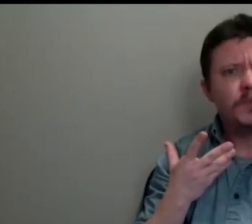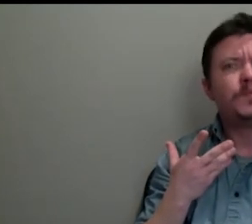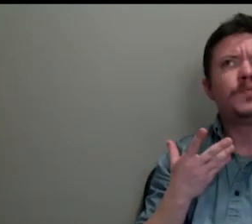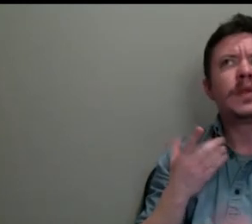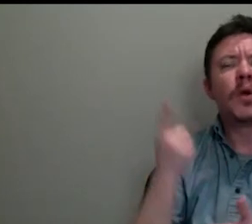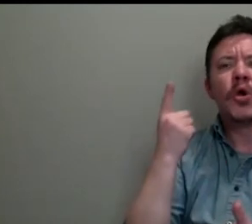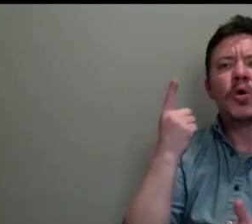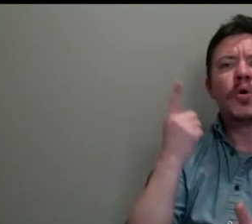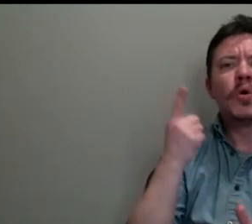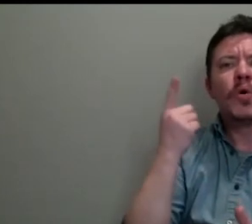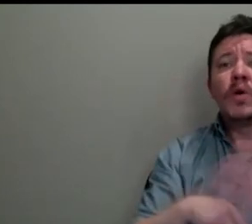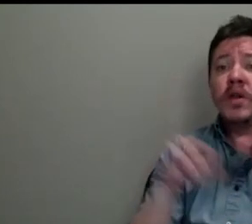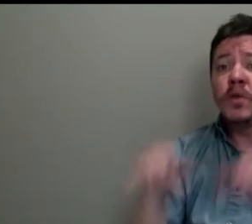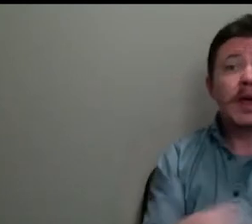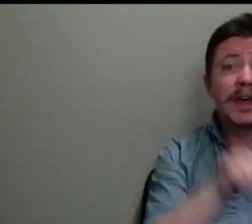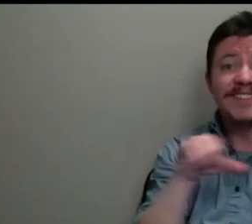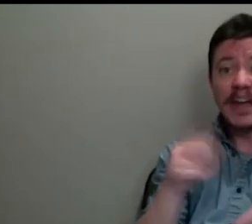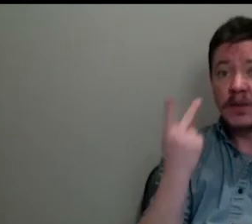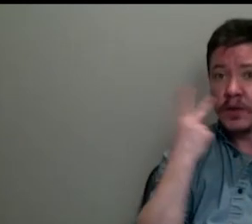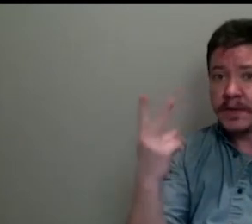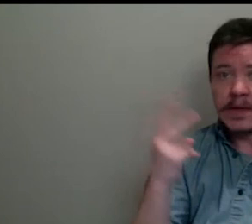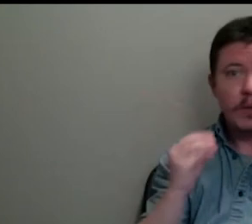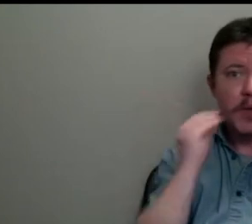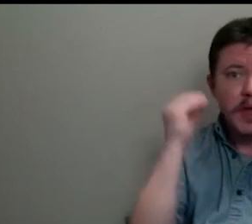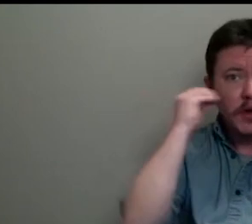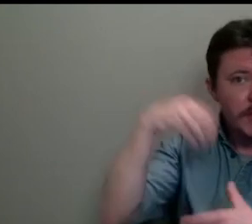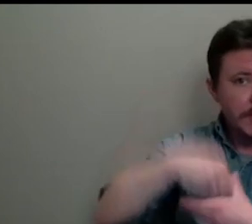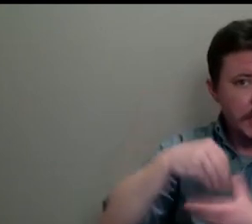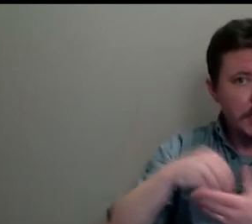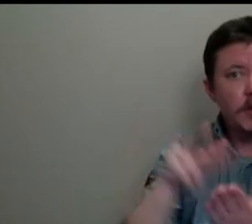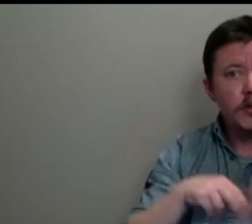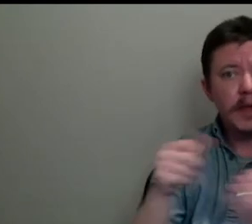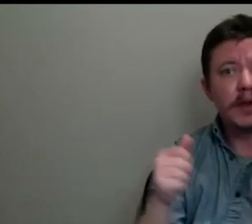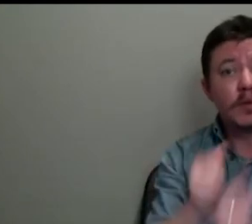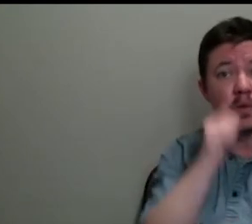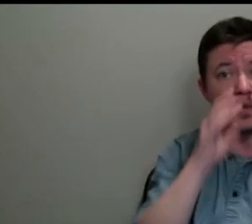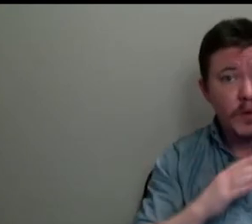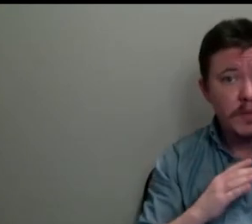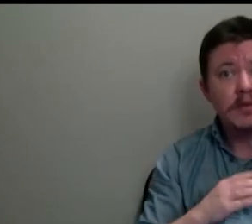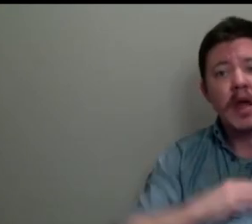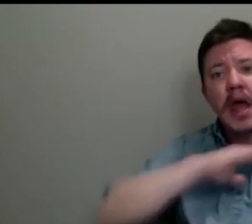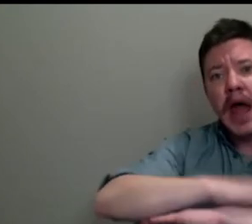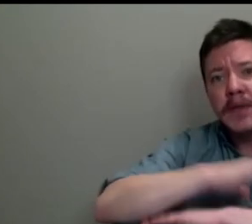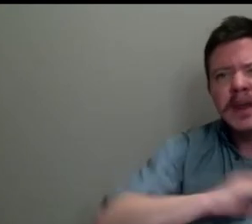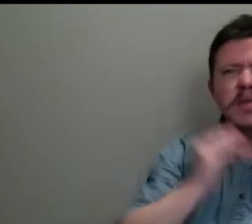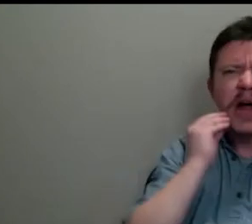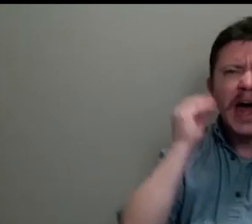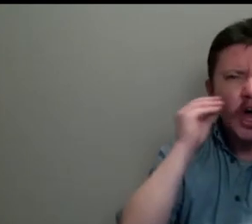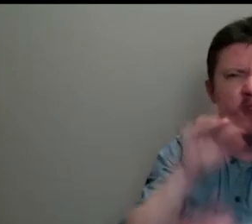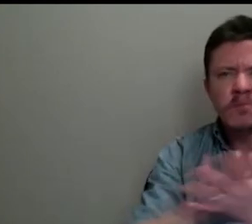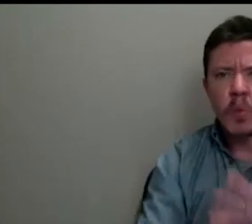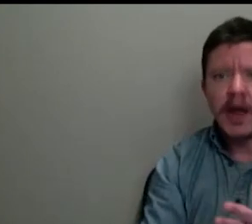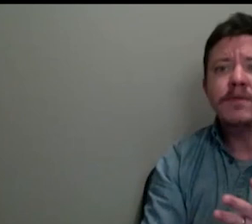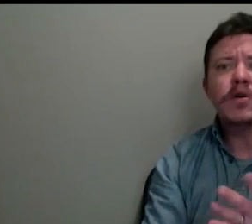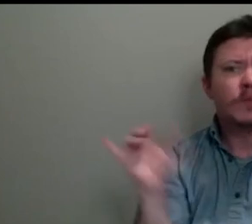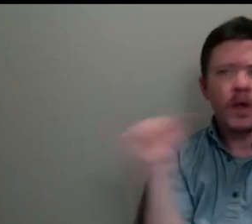conventionally have in domestic interior paintings featuring women at the table or at home or whatever, would be